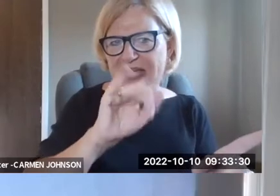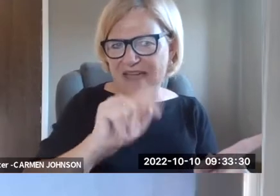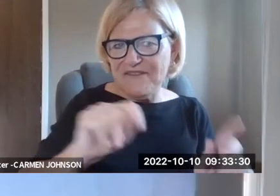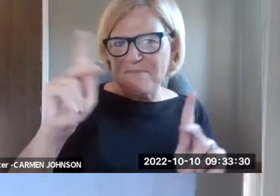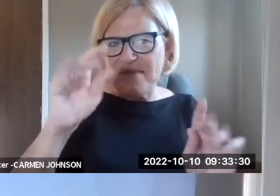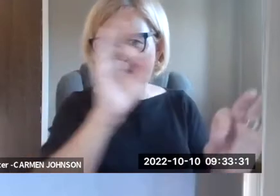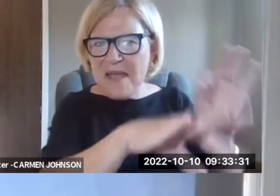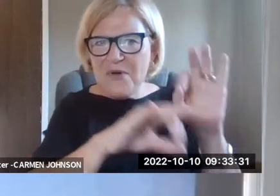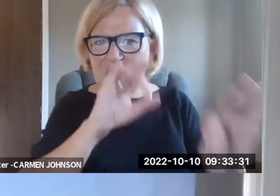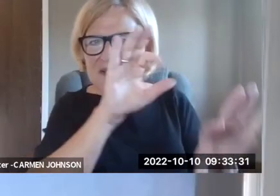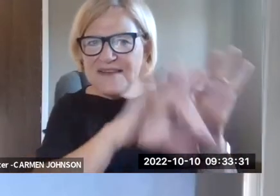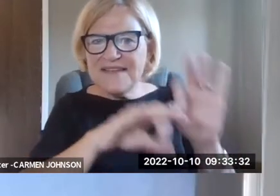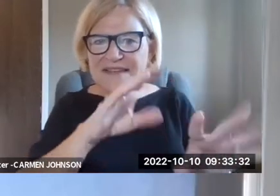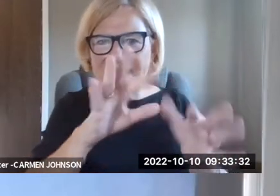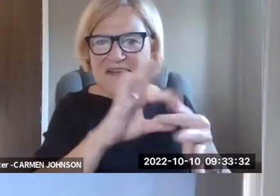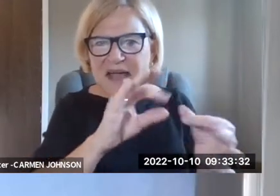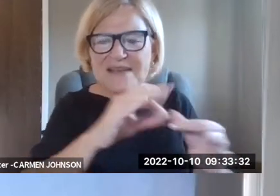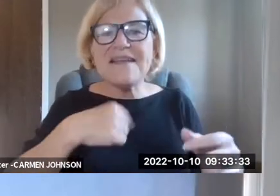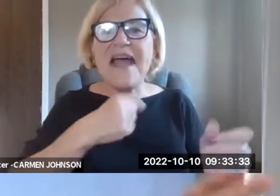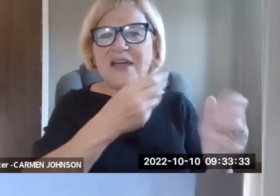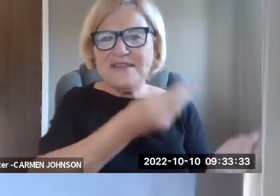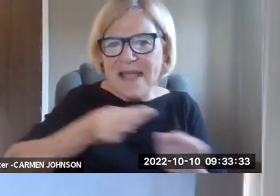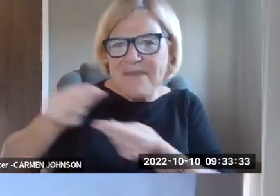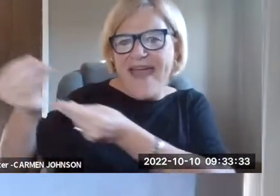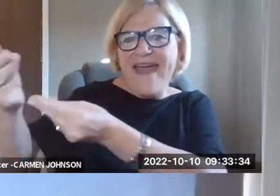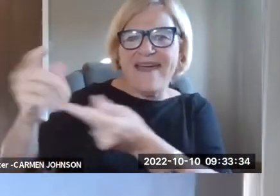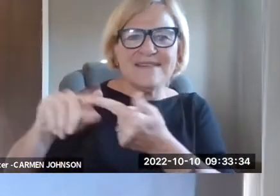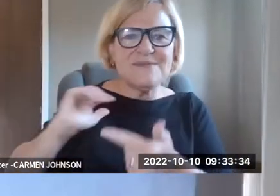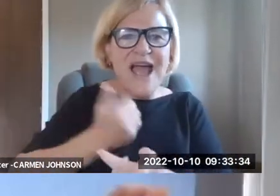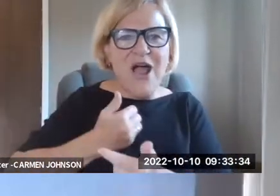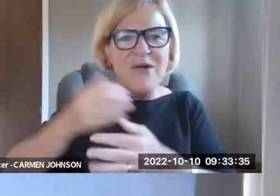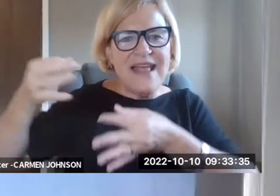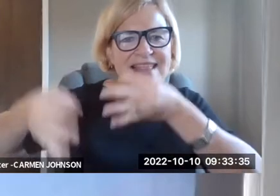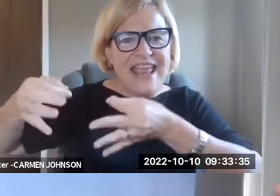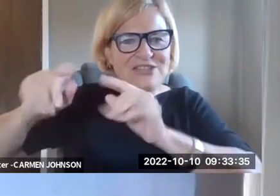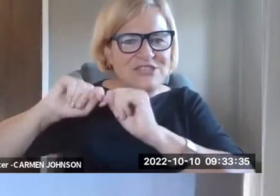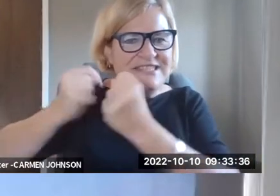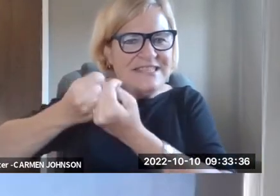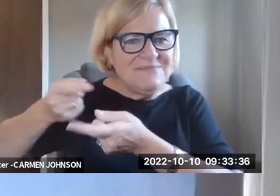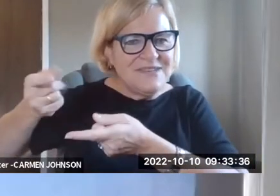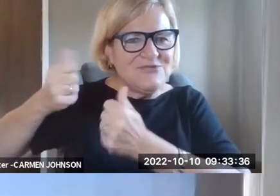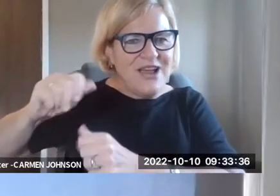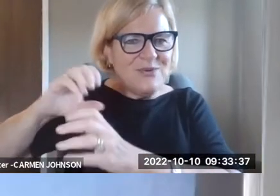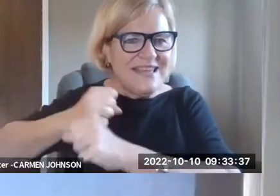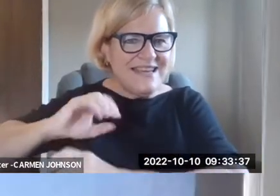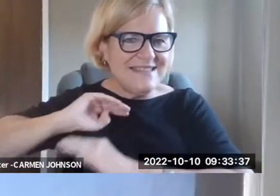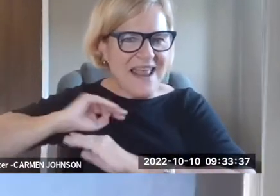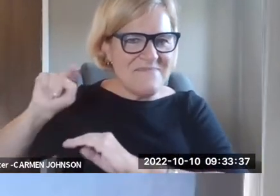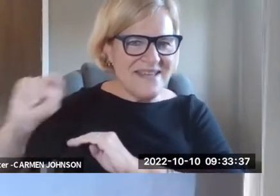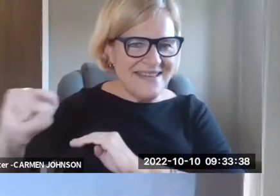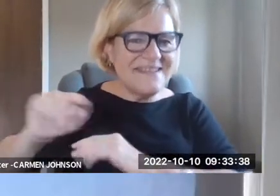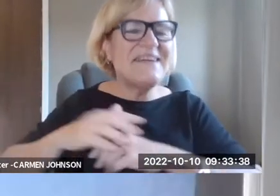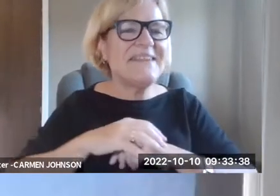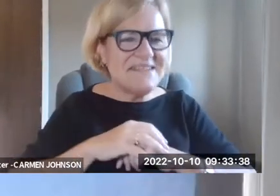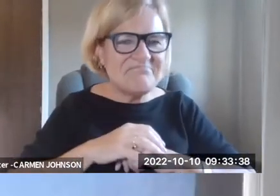experience into my comments. Um, and then I'd see a new draft and see other people's input and other people's comments, which I could